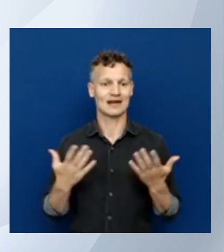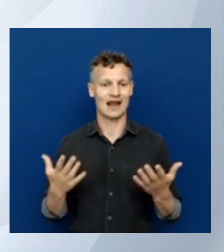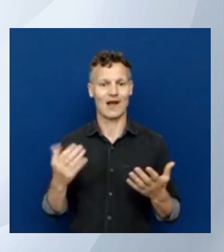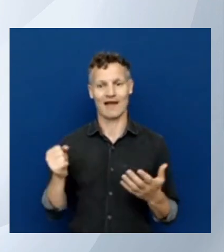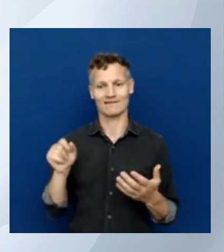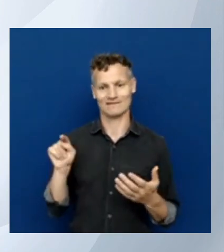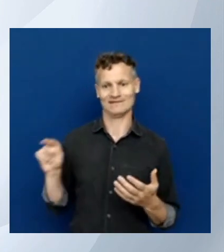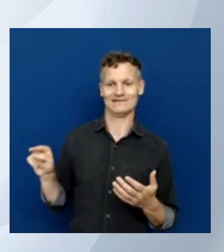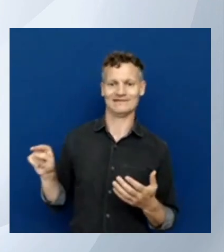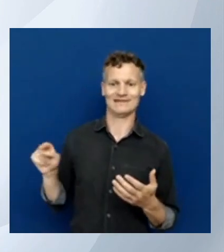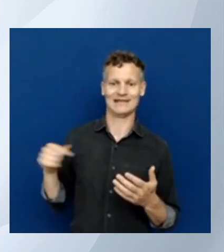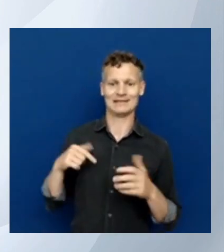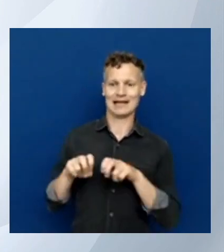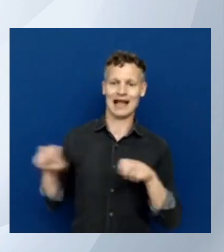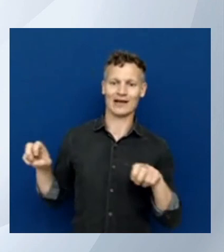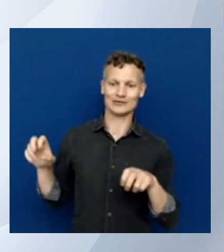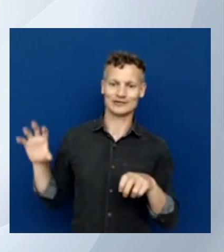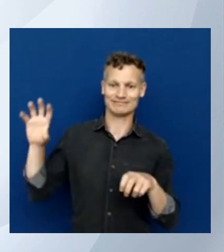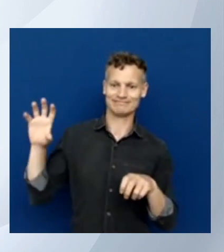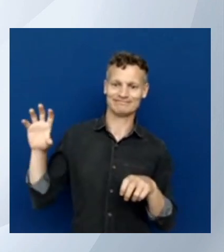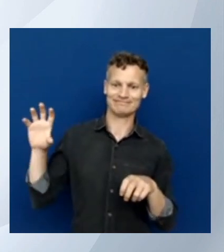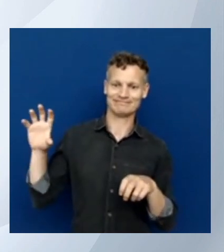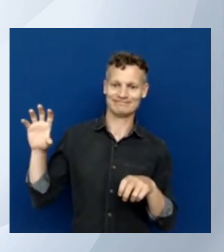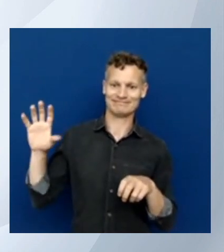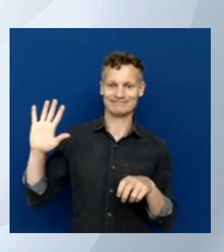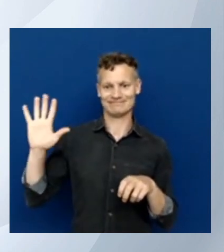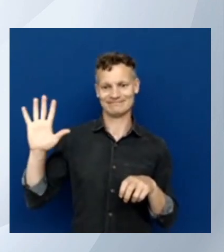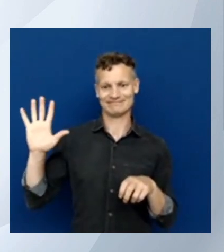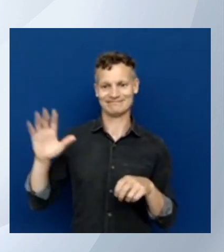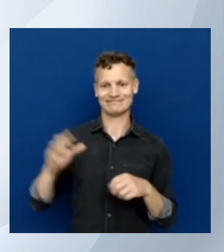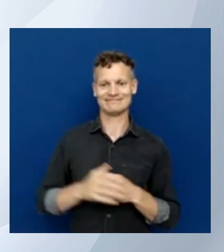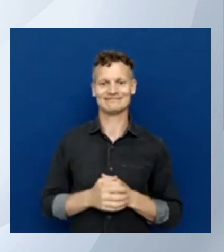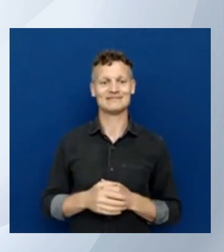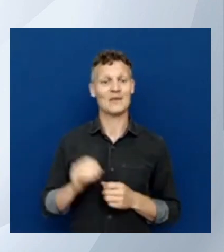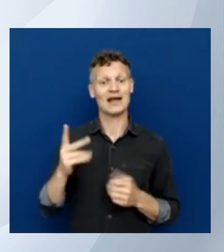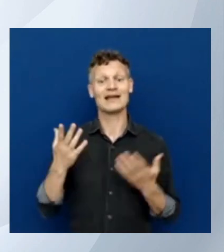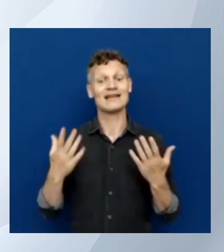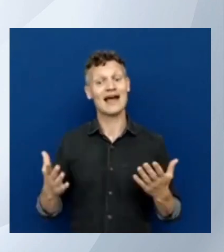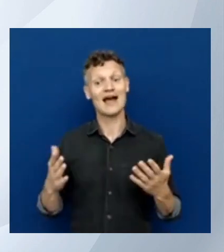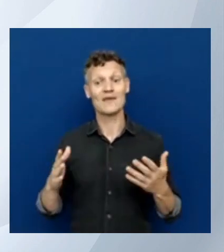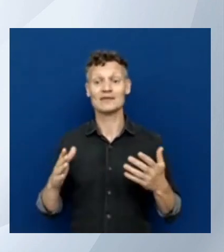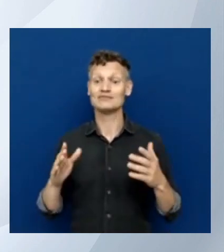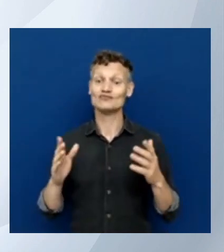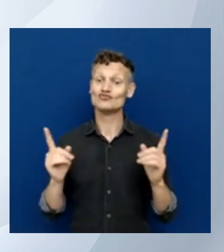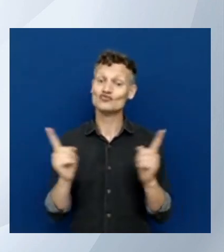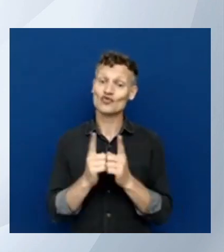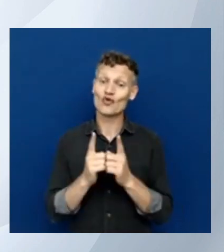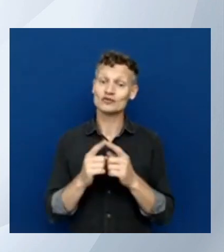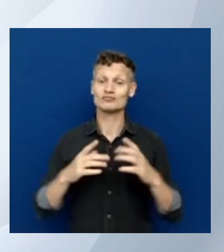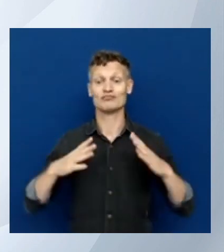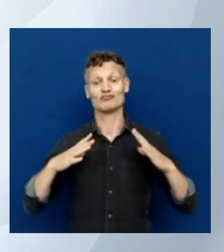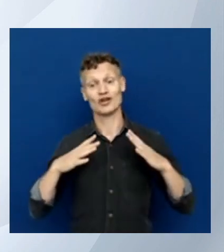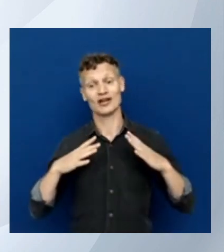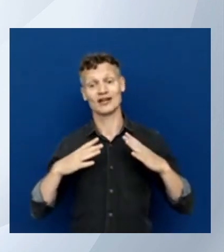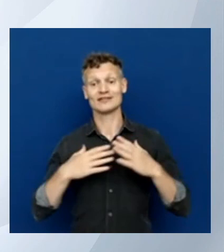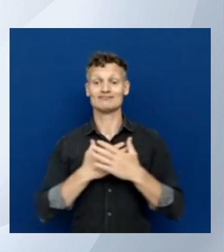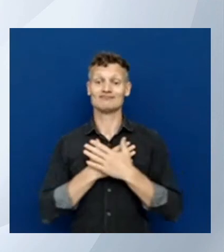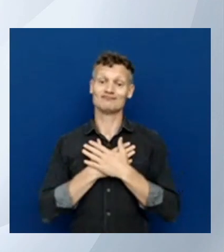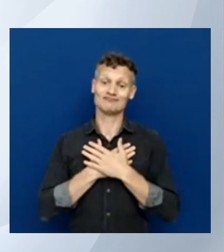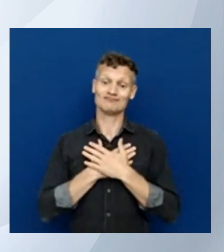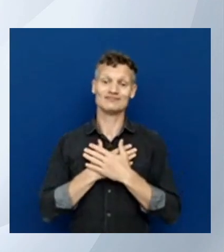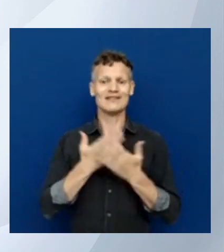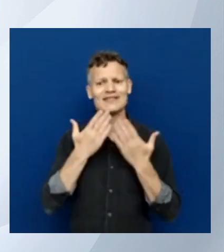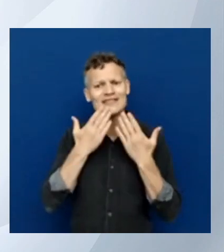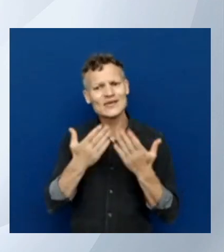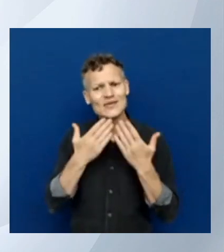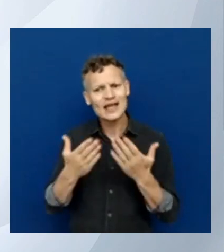so we're going to a short break thank you Barbara for sharing all this amazing stuff I hope it